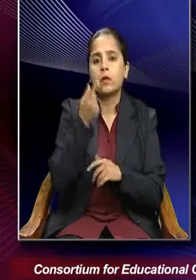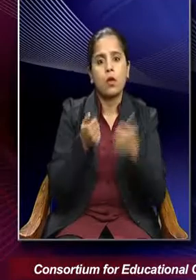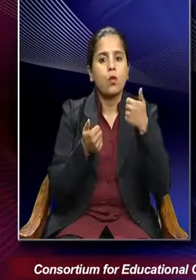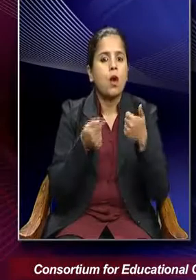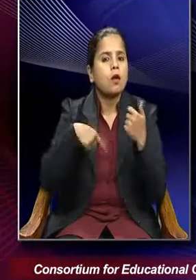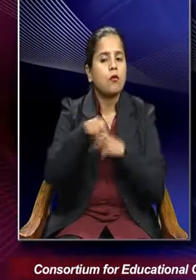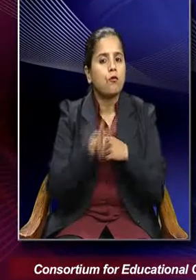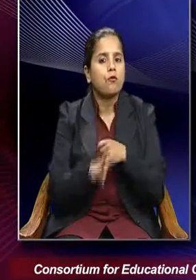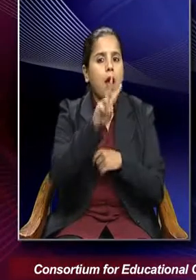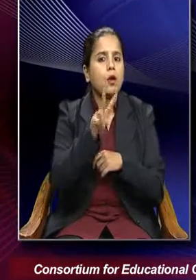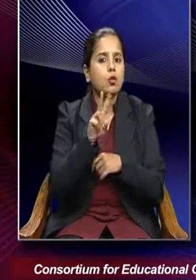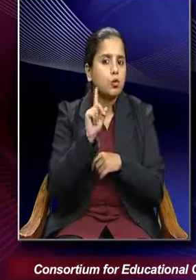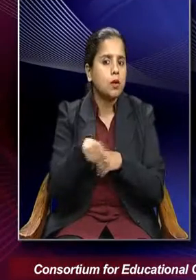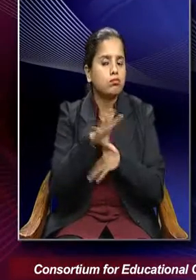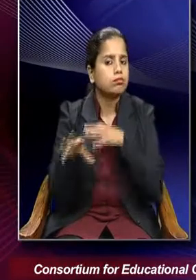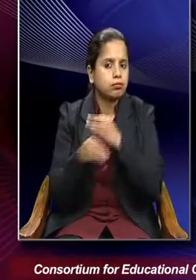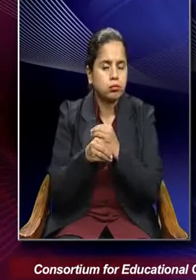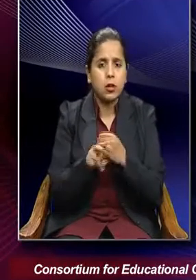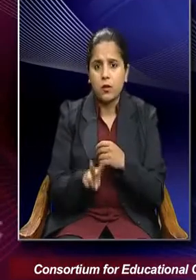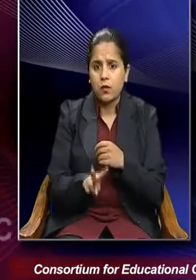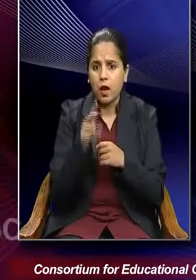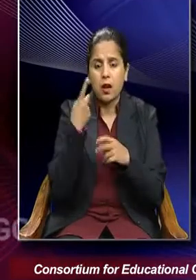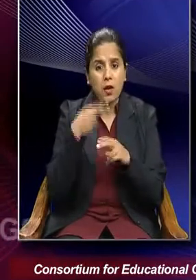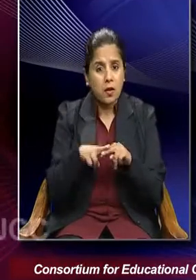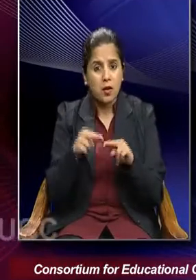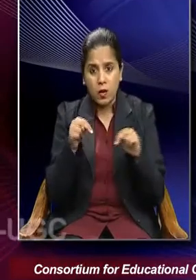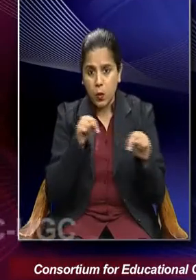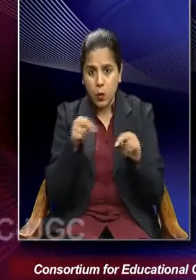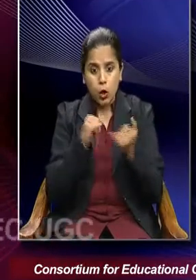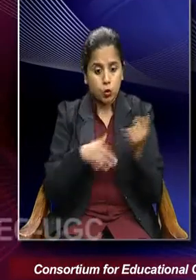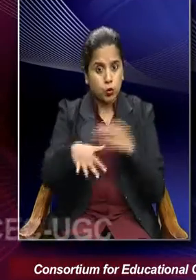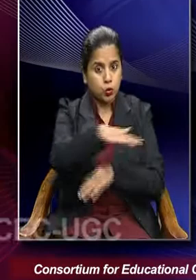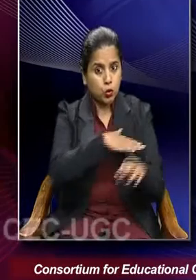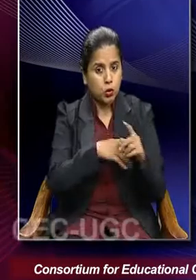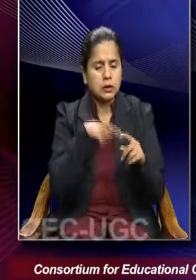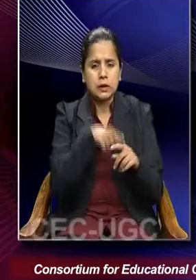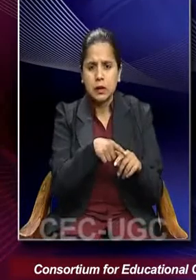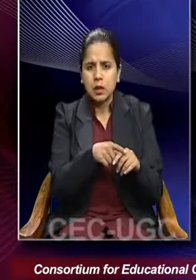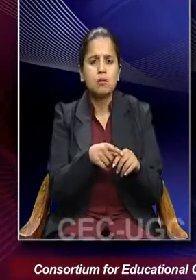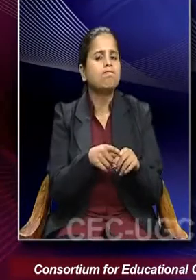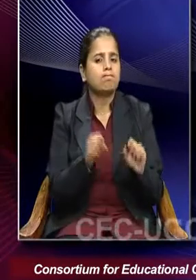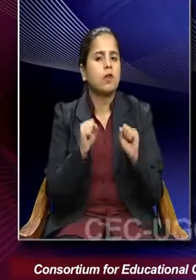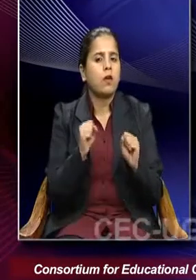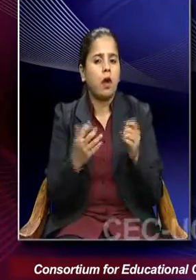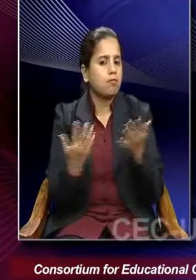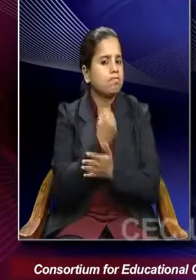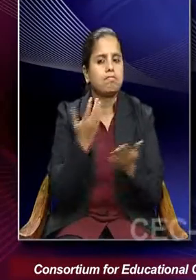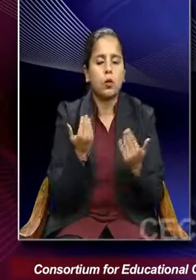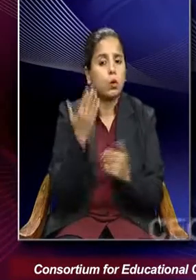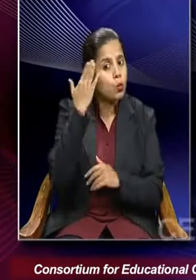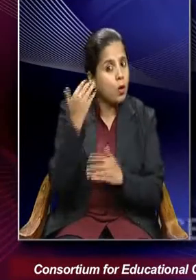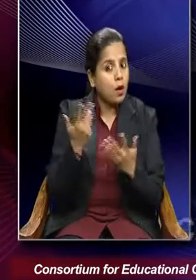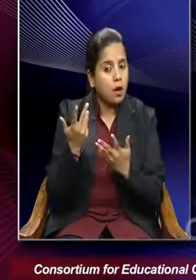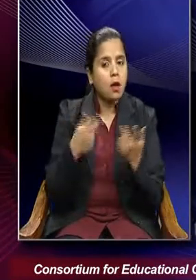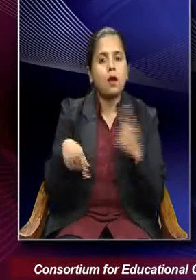-loaded understanding. Value neutrality in social sciences is difficult to arrive at. Why? Because